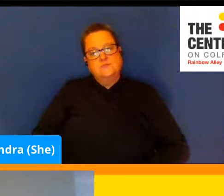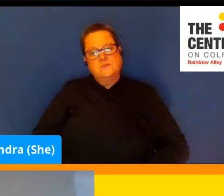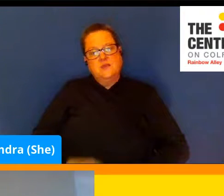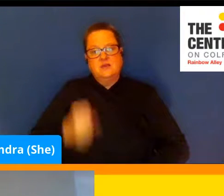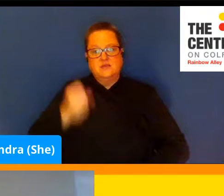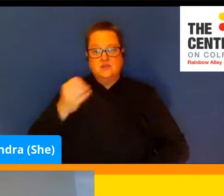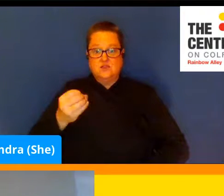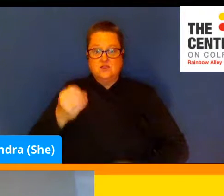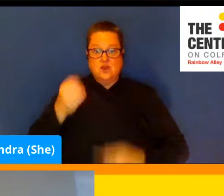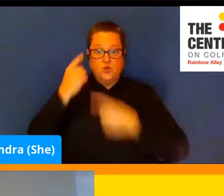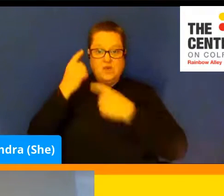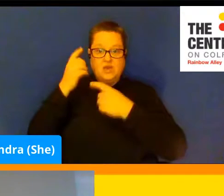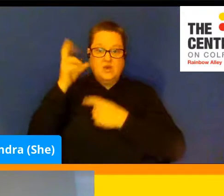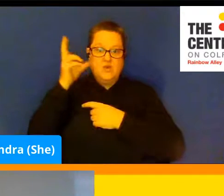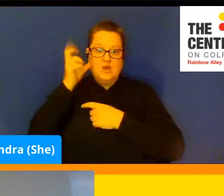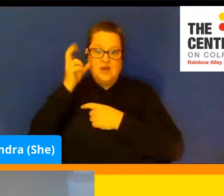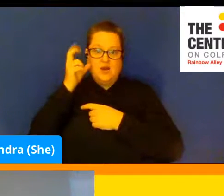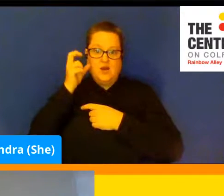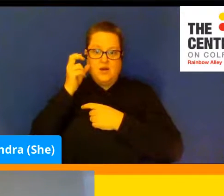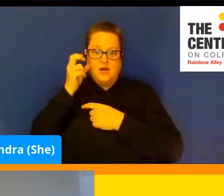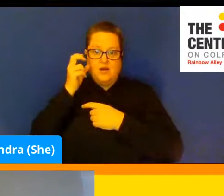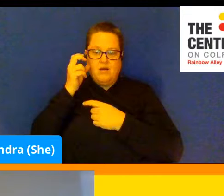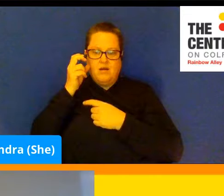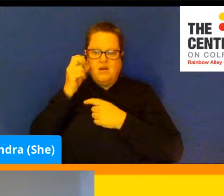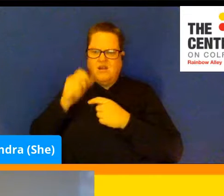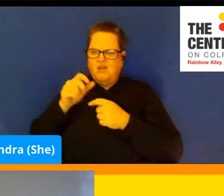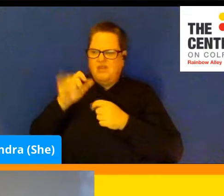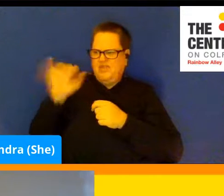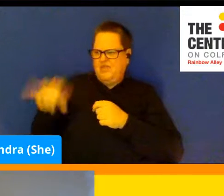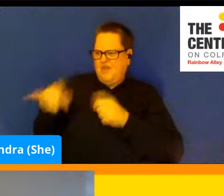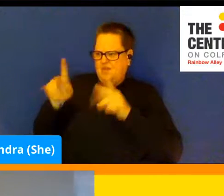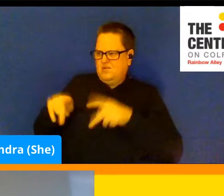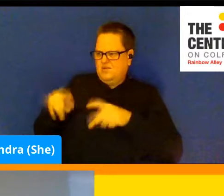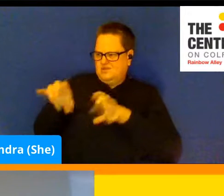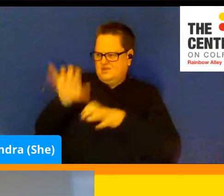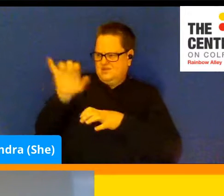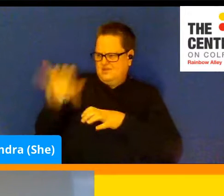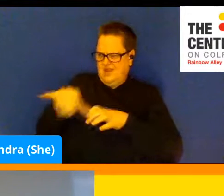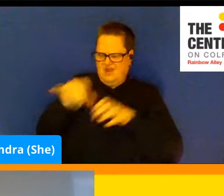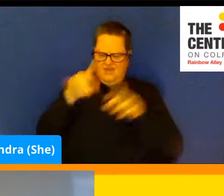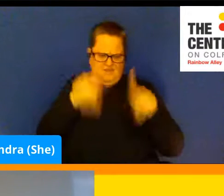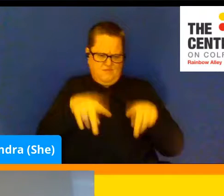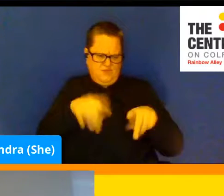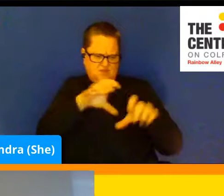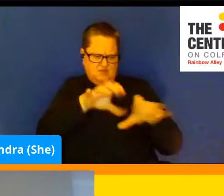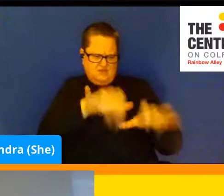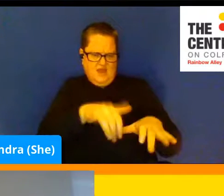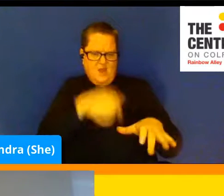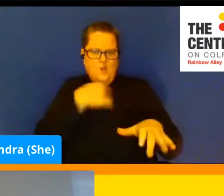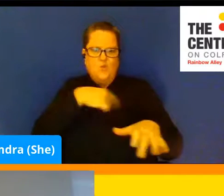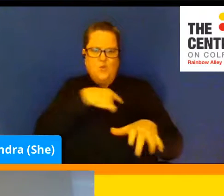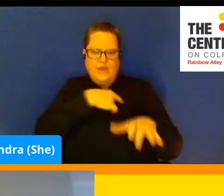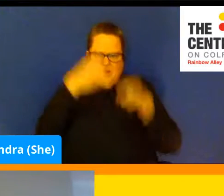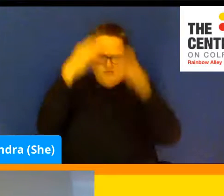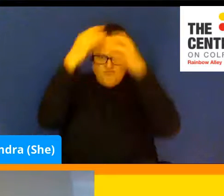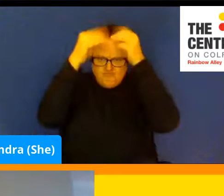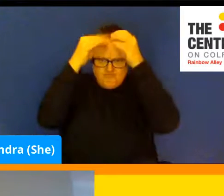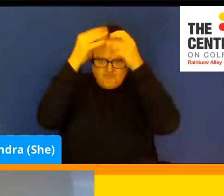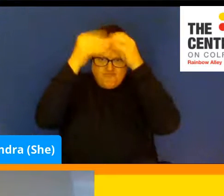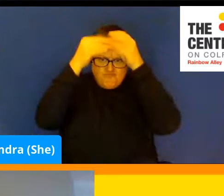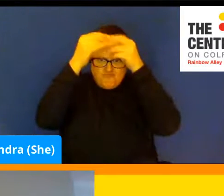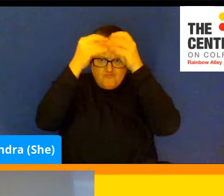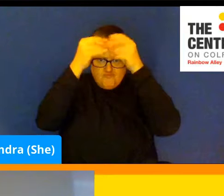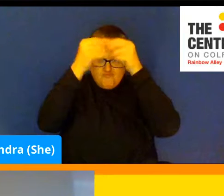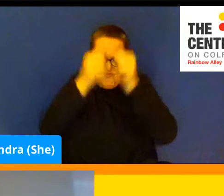about what a lot of other people do, it's a bit of a brainstorm that we can all think together and